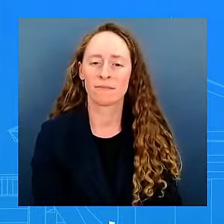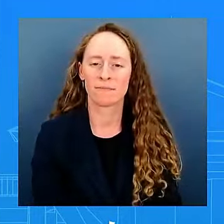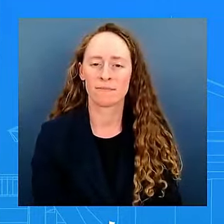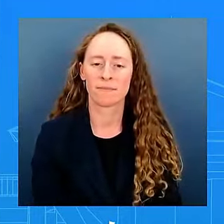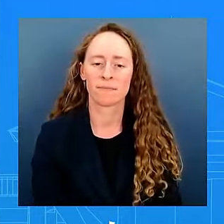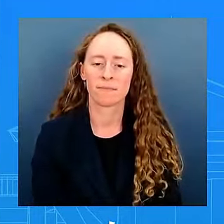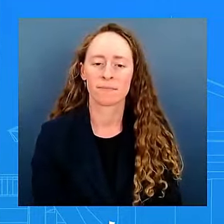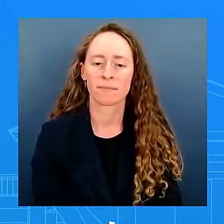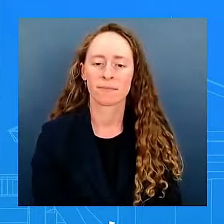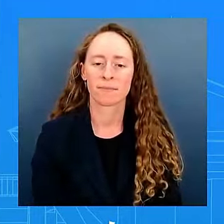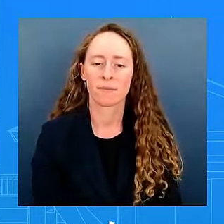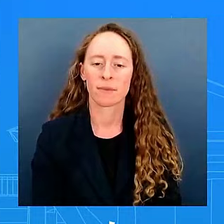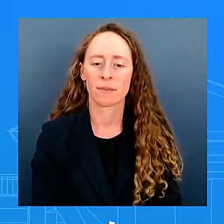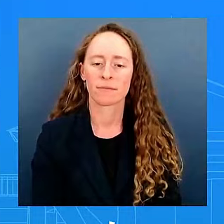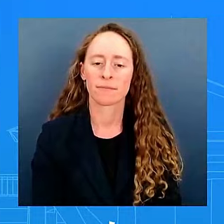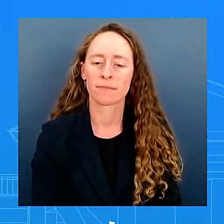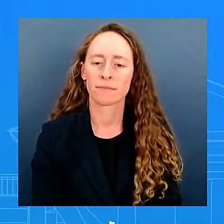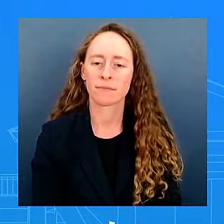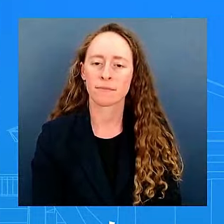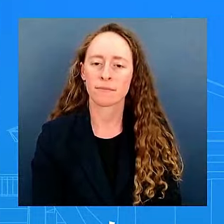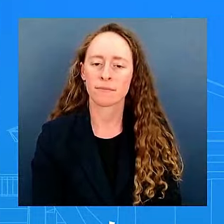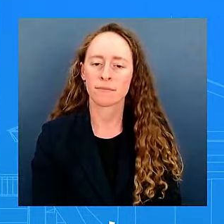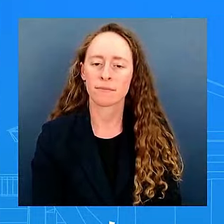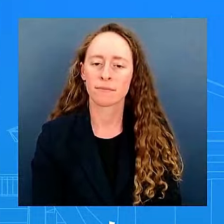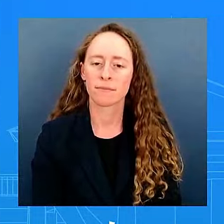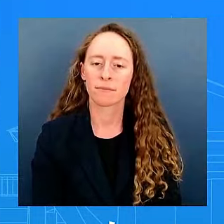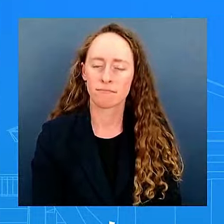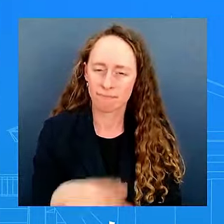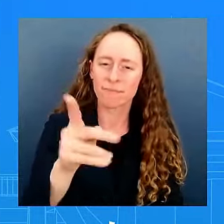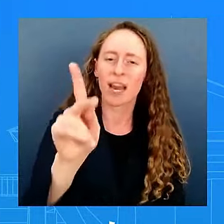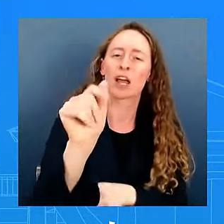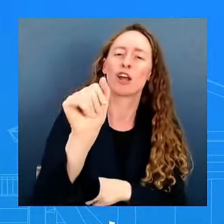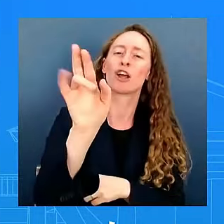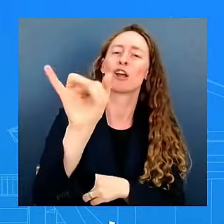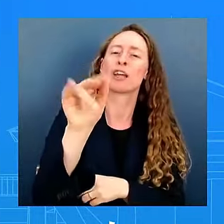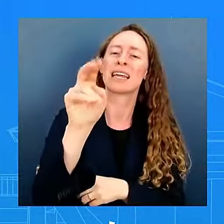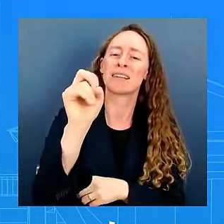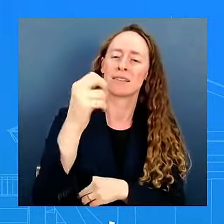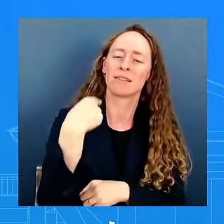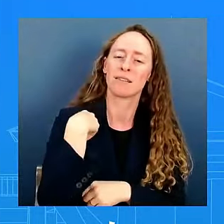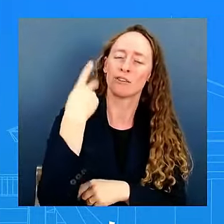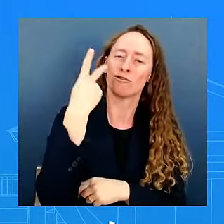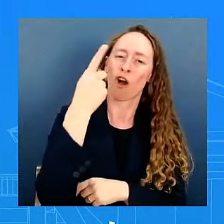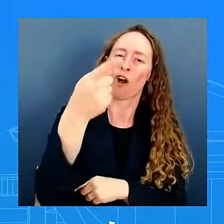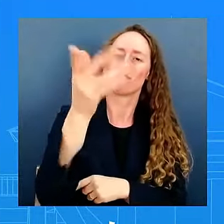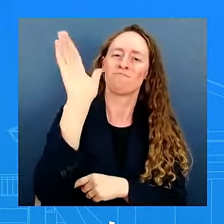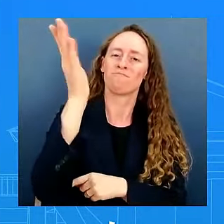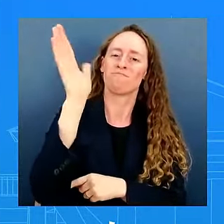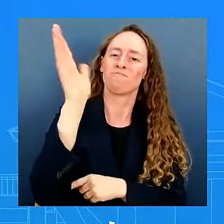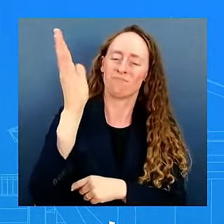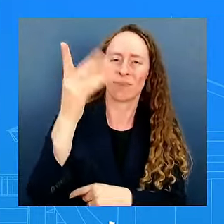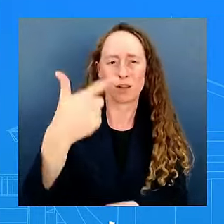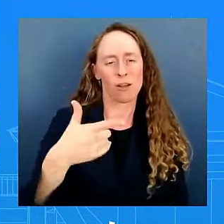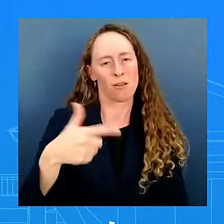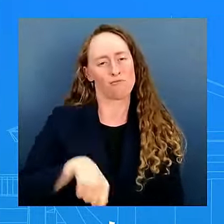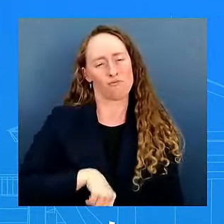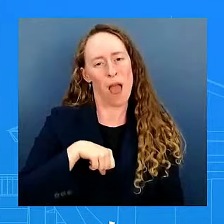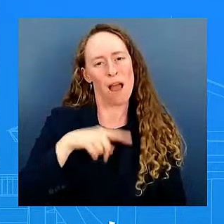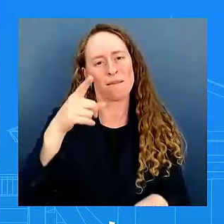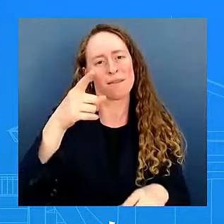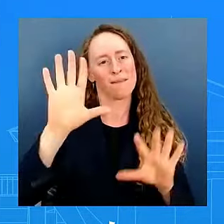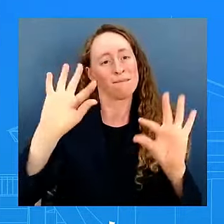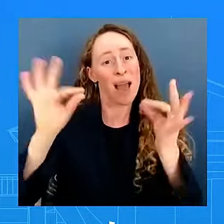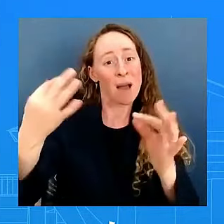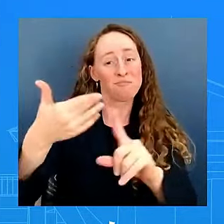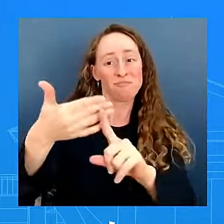and you refer to yourself as a proud haitian american yeah that's not that's not new that's not new no uh but